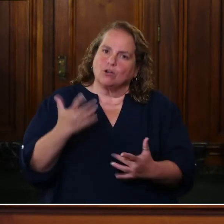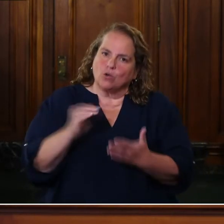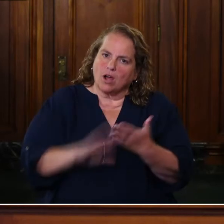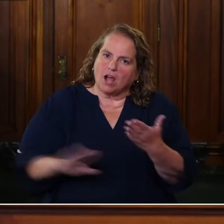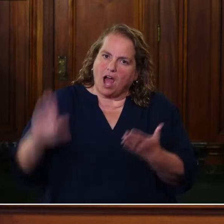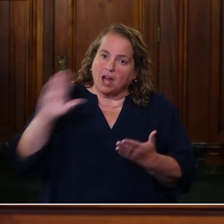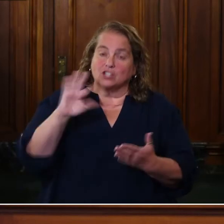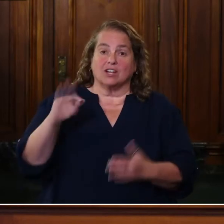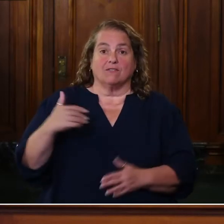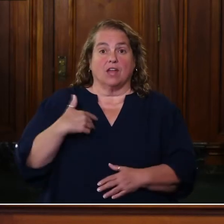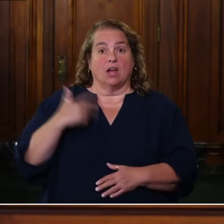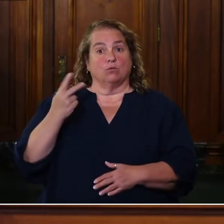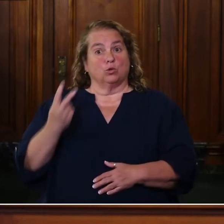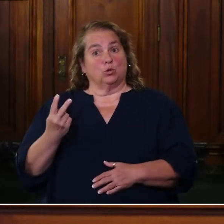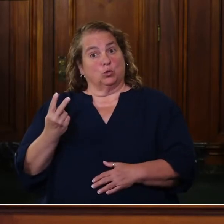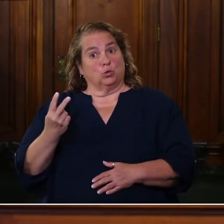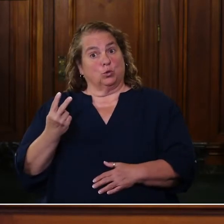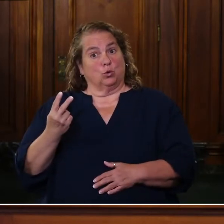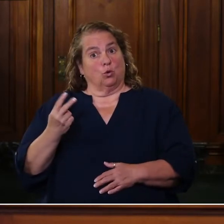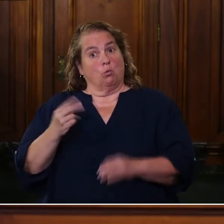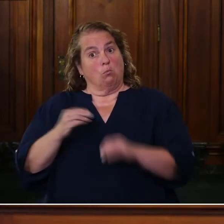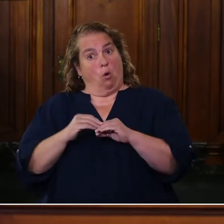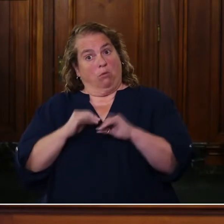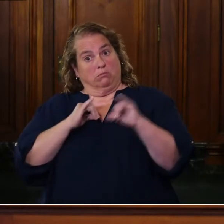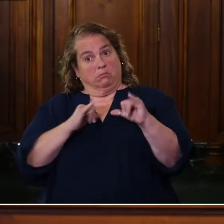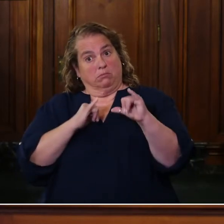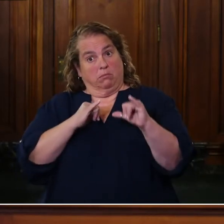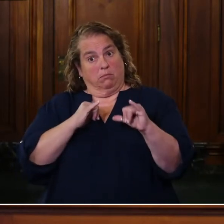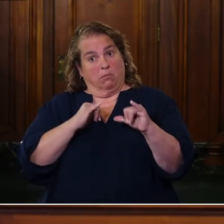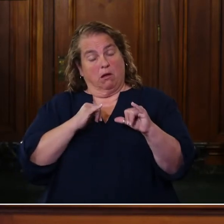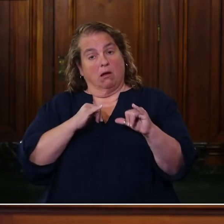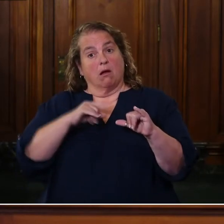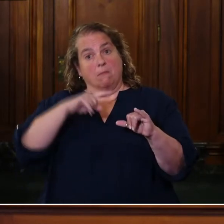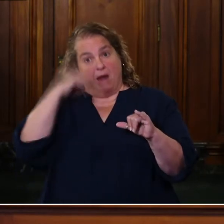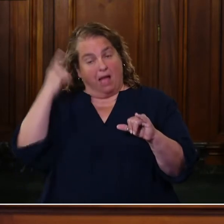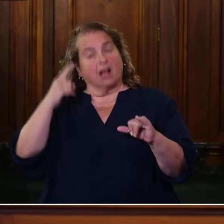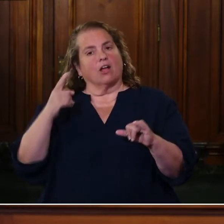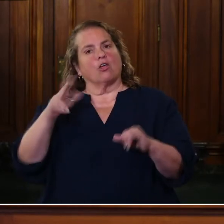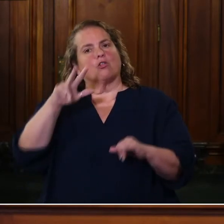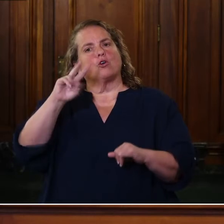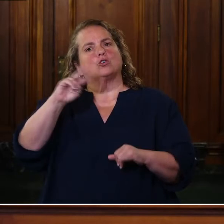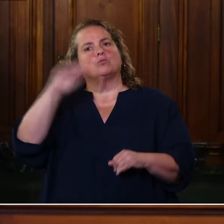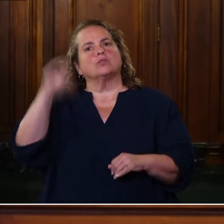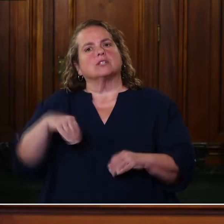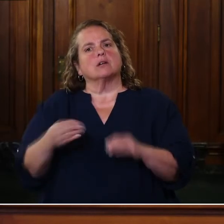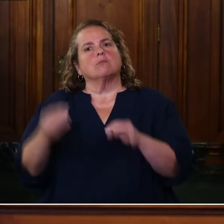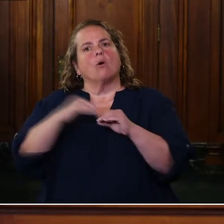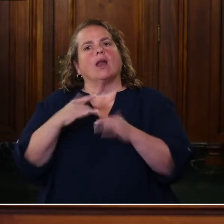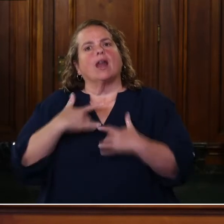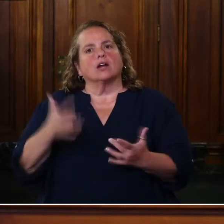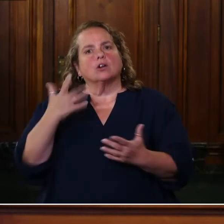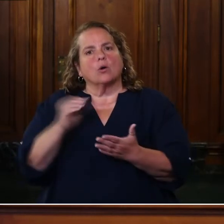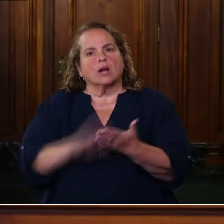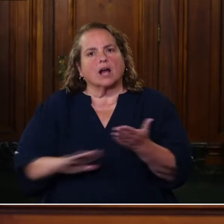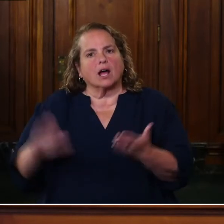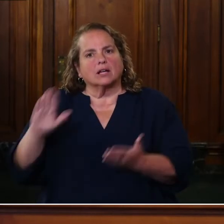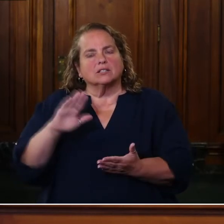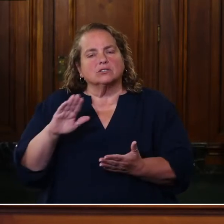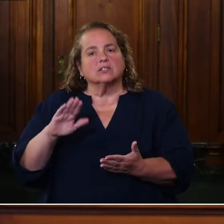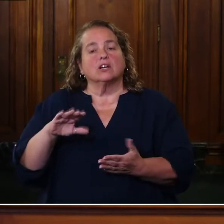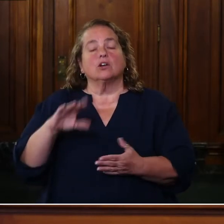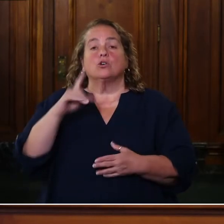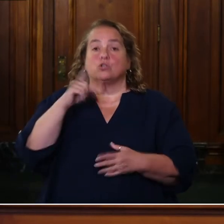then they are 32 percent more likely to go to college. To do this, we are going to work with our higher education